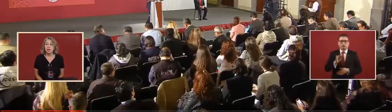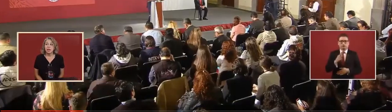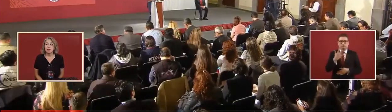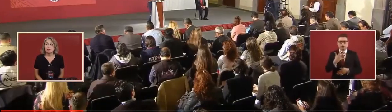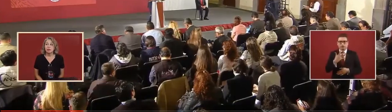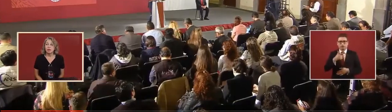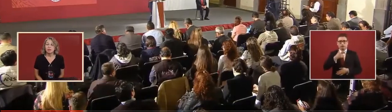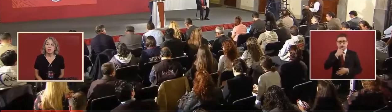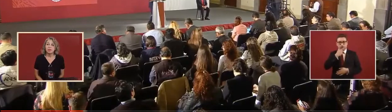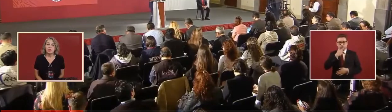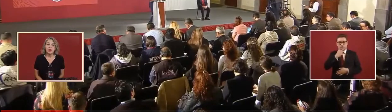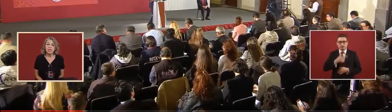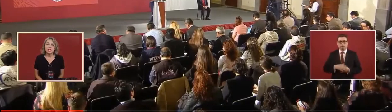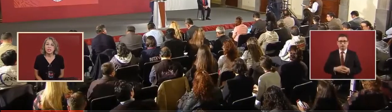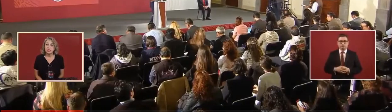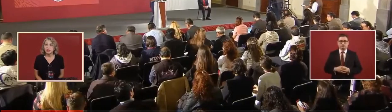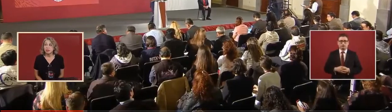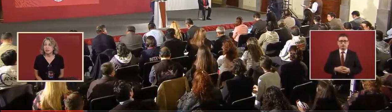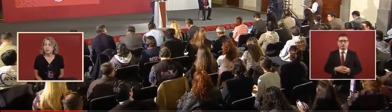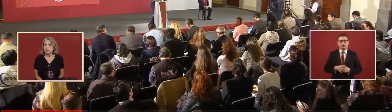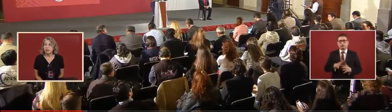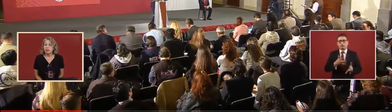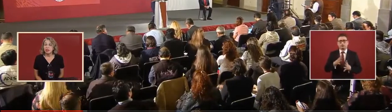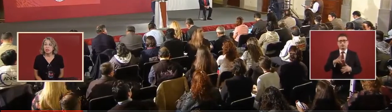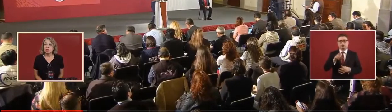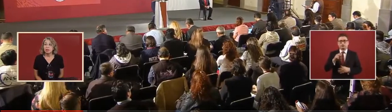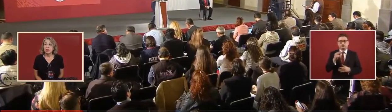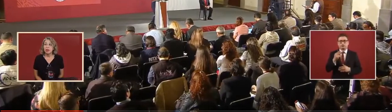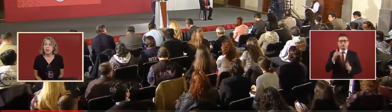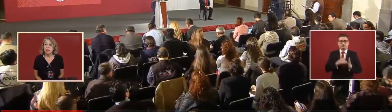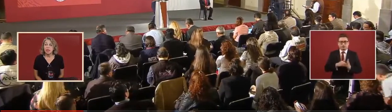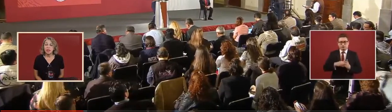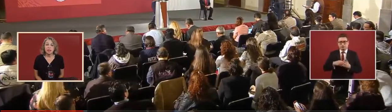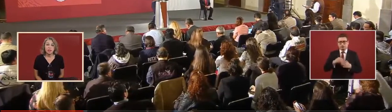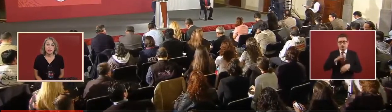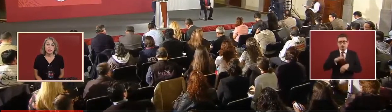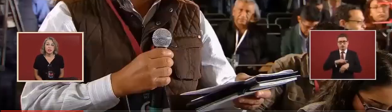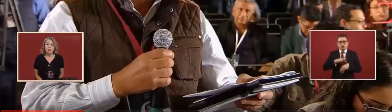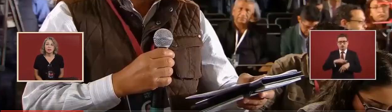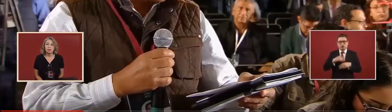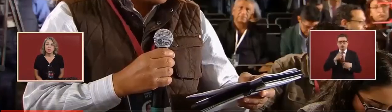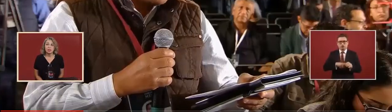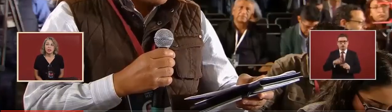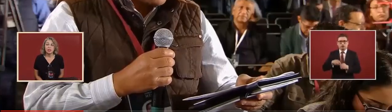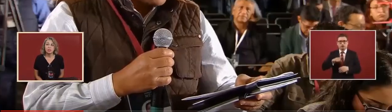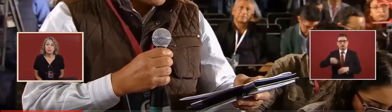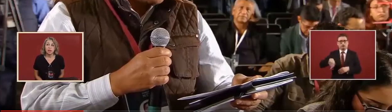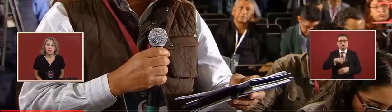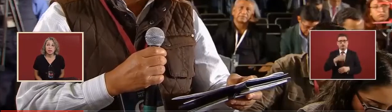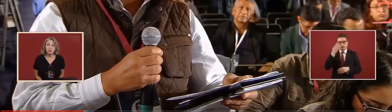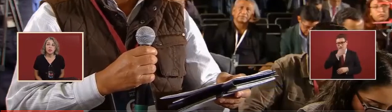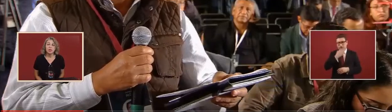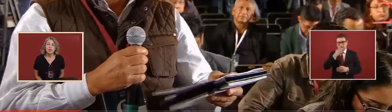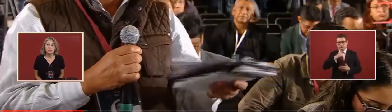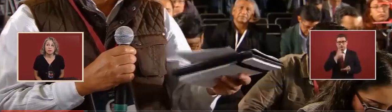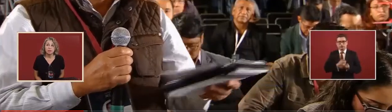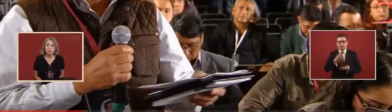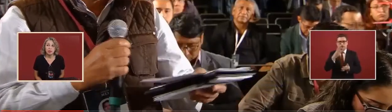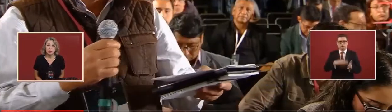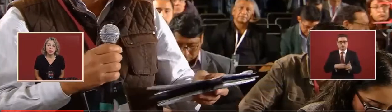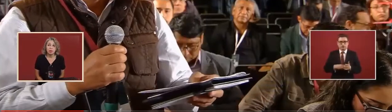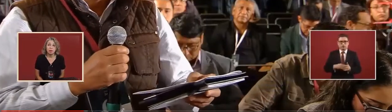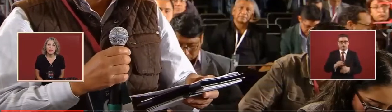There's about 80,000 and they'll pay 3,000 for the pesos for the